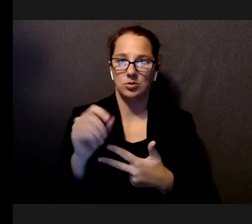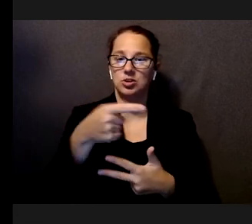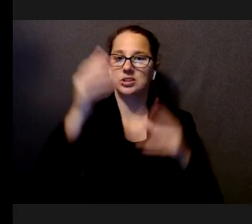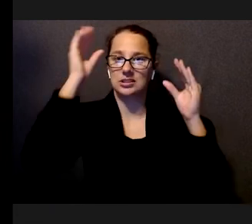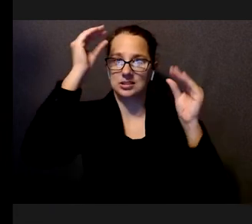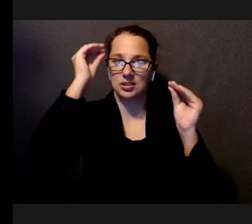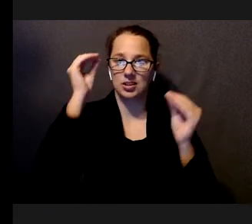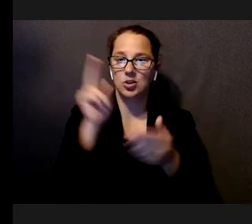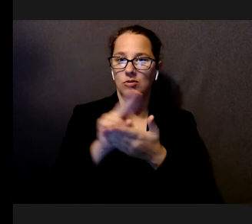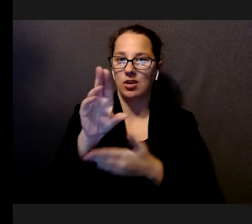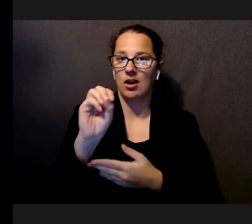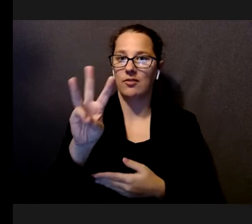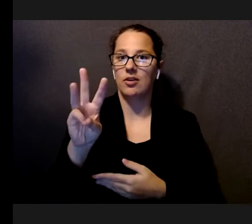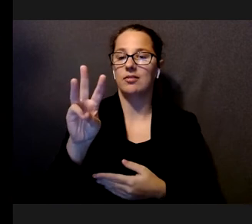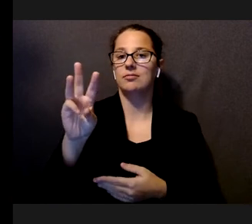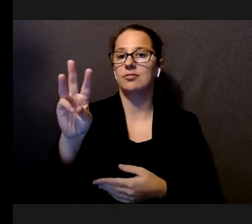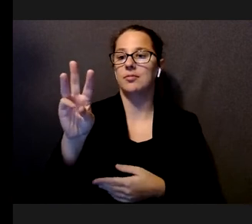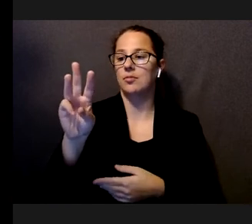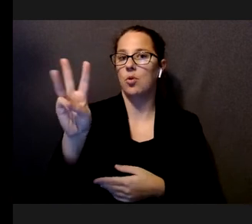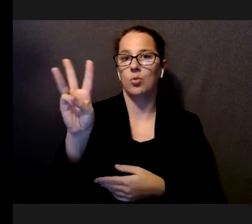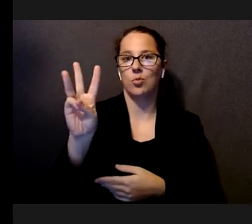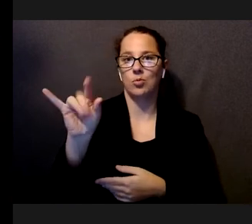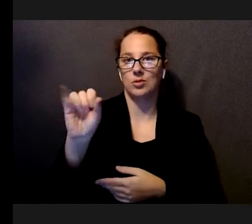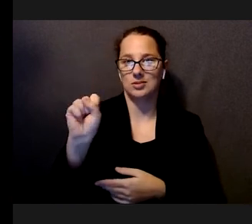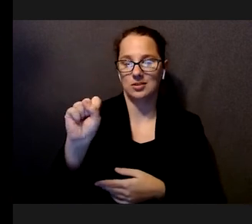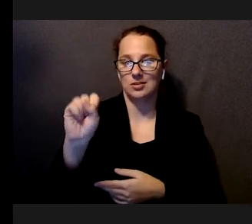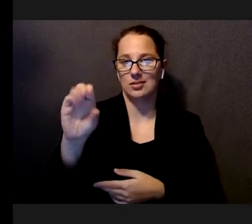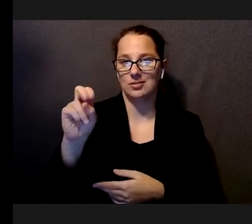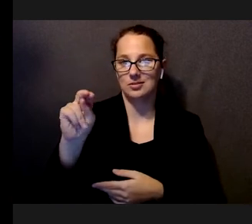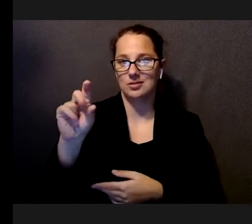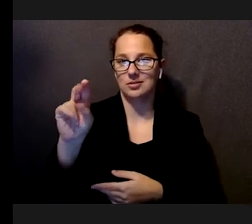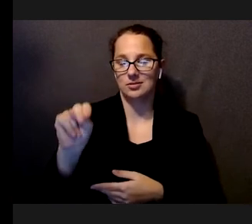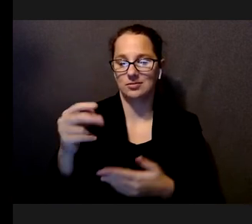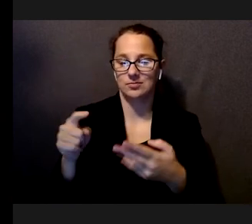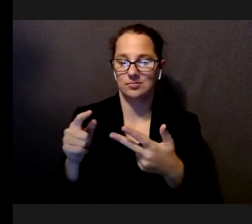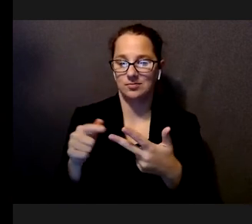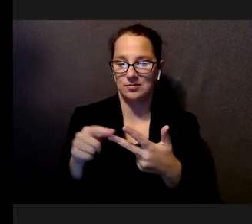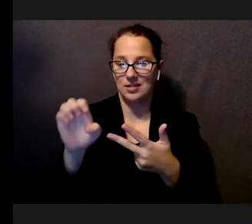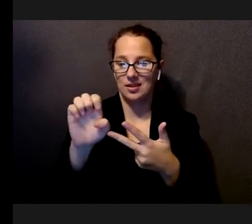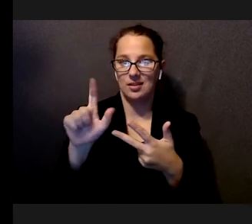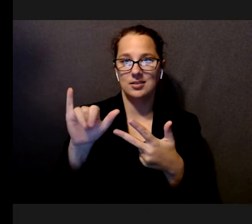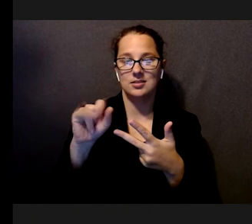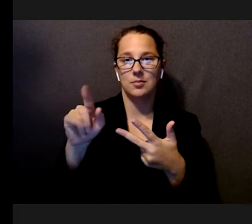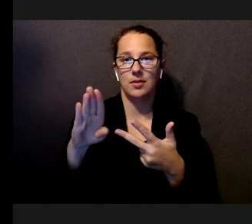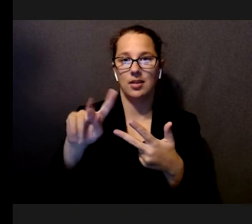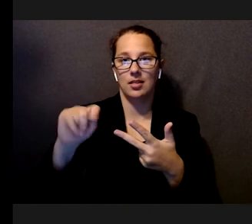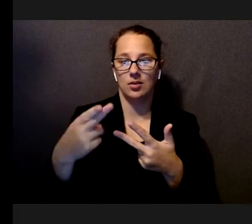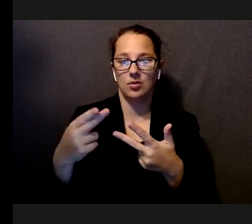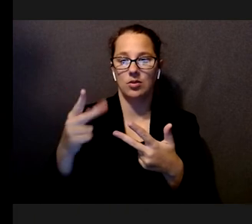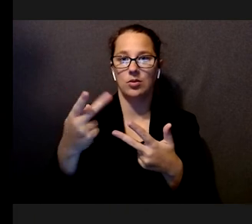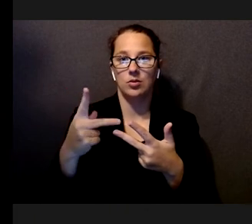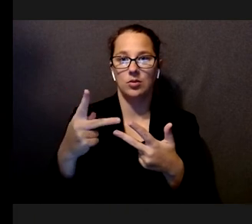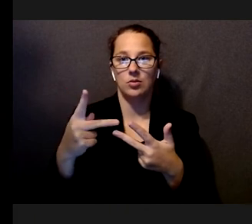professor at the University of Wisconsin-Madison. And Elizabeth Kupferstein is an